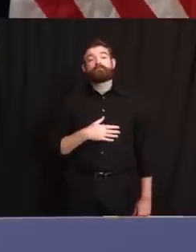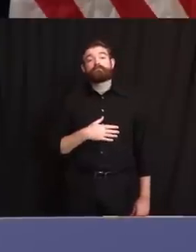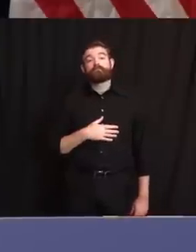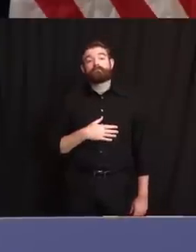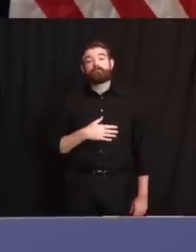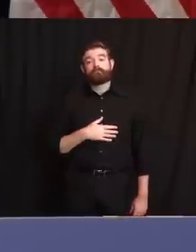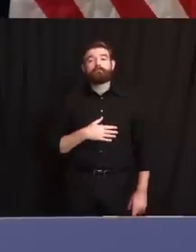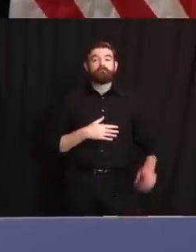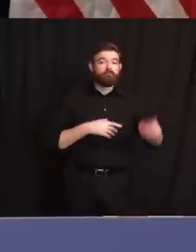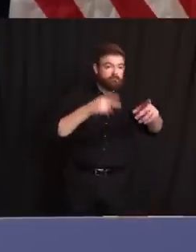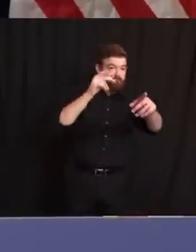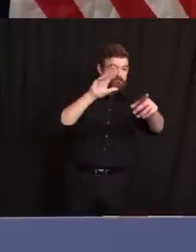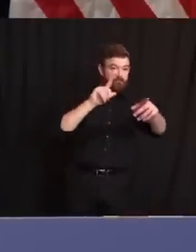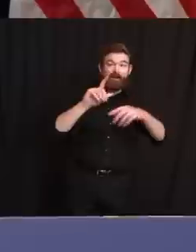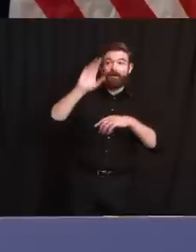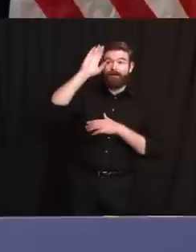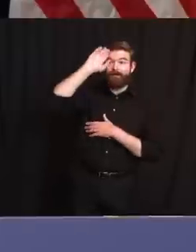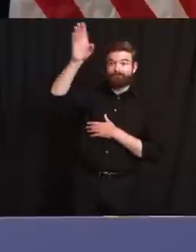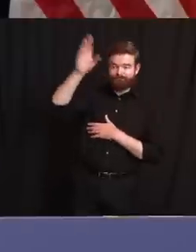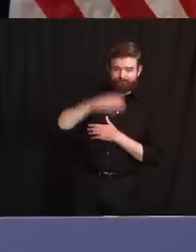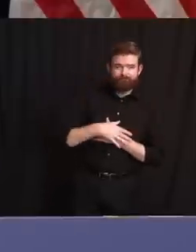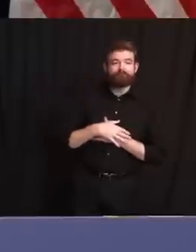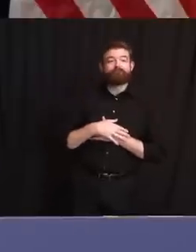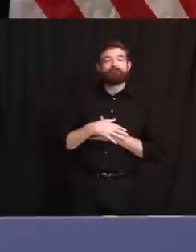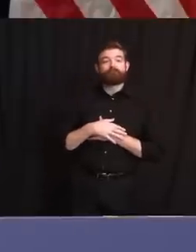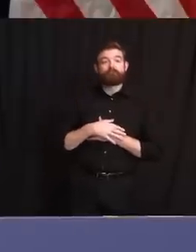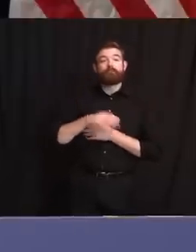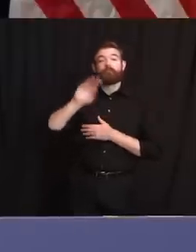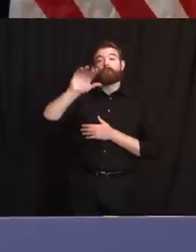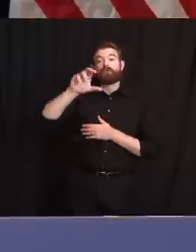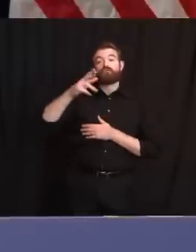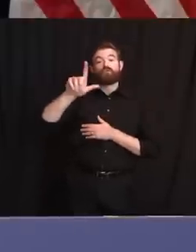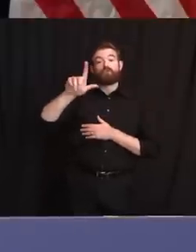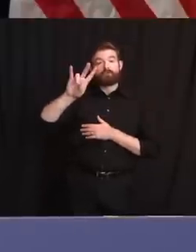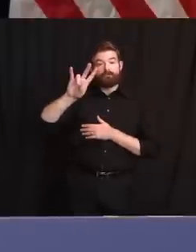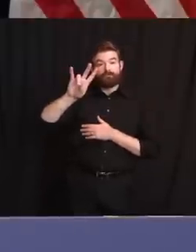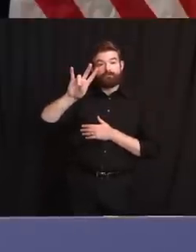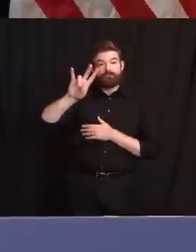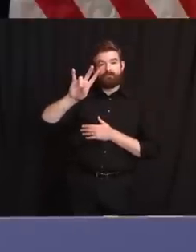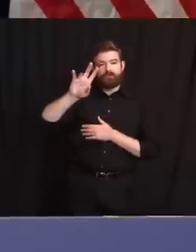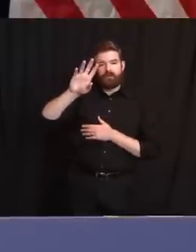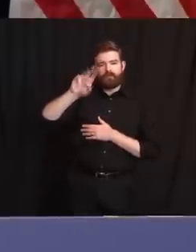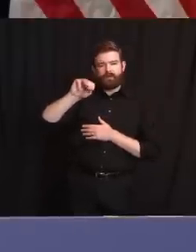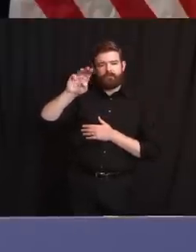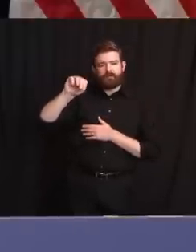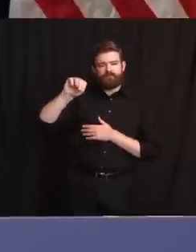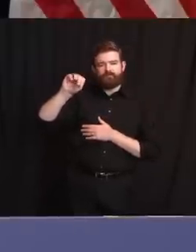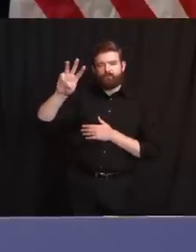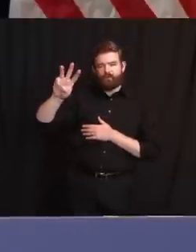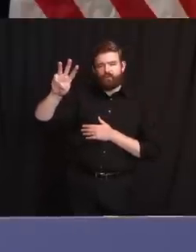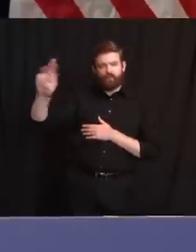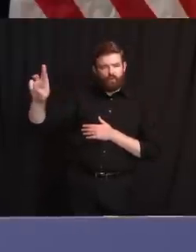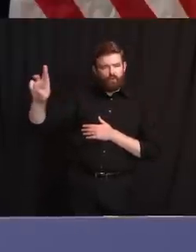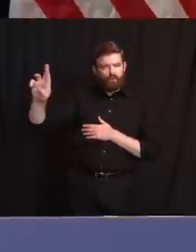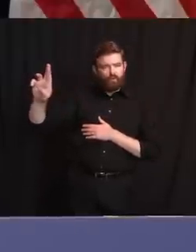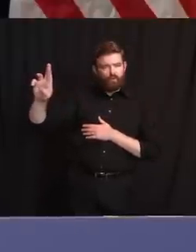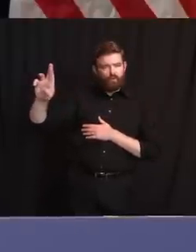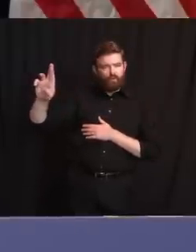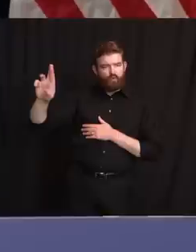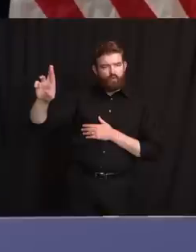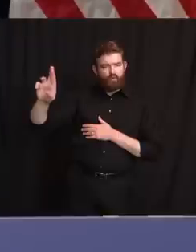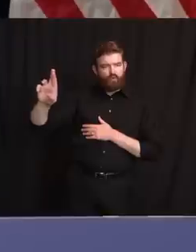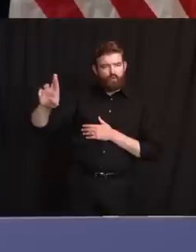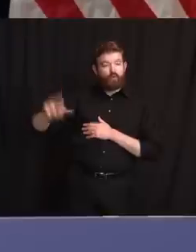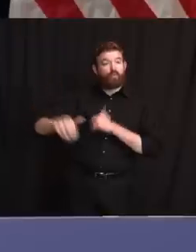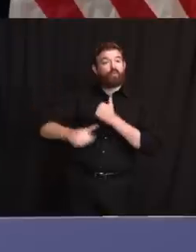Oh, hi. On March 27th, the MMWR put out a study showing the threat of spread in nursing homes was extremely rapid.